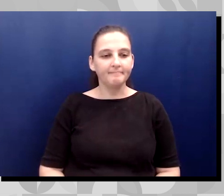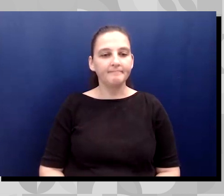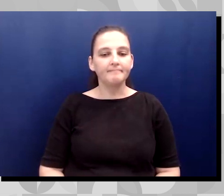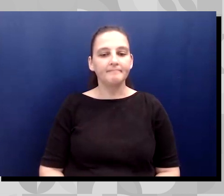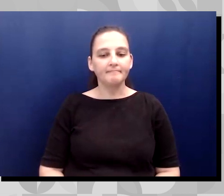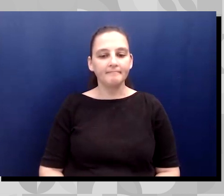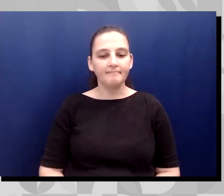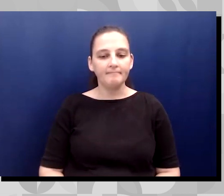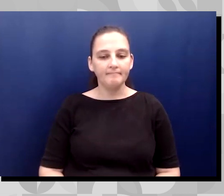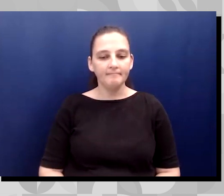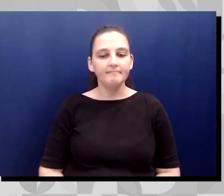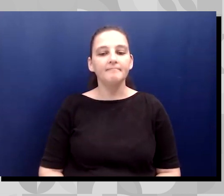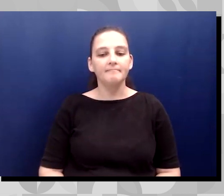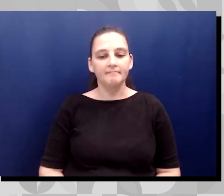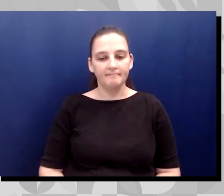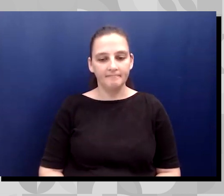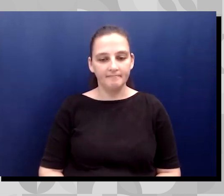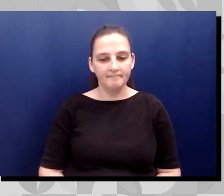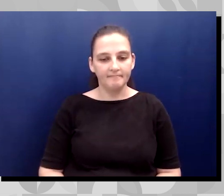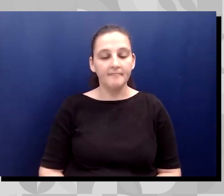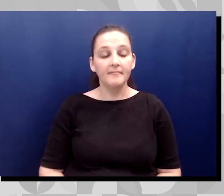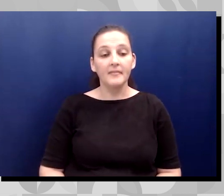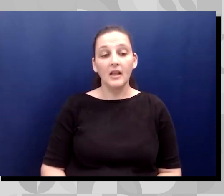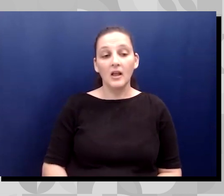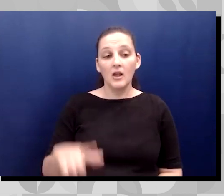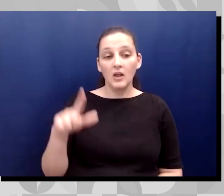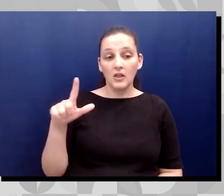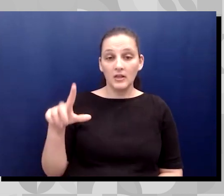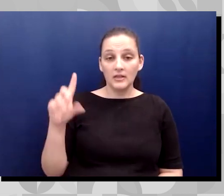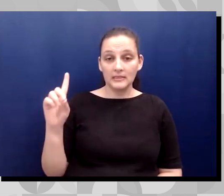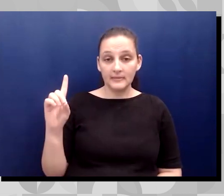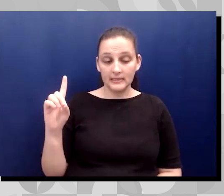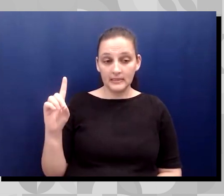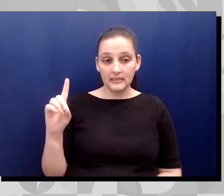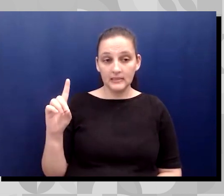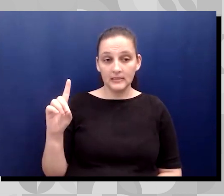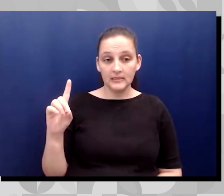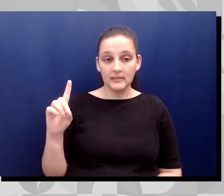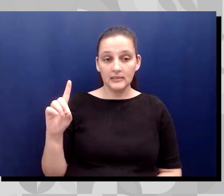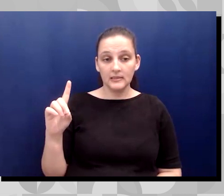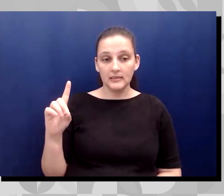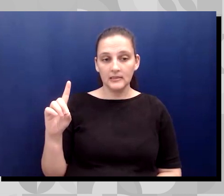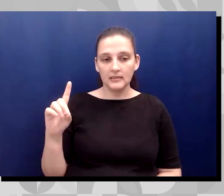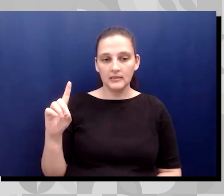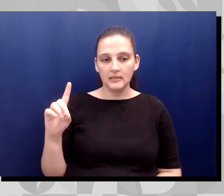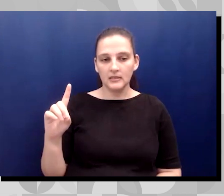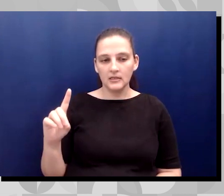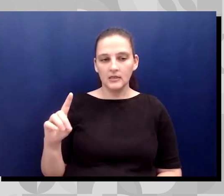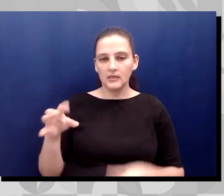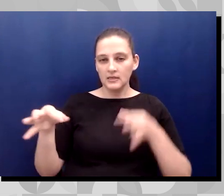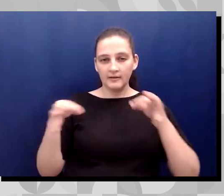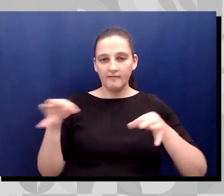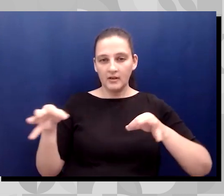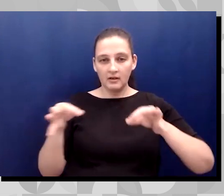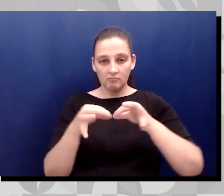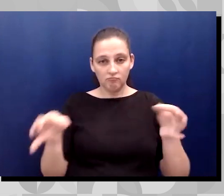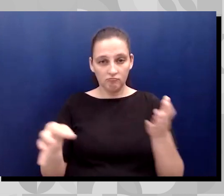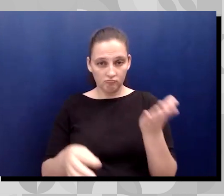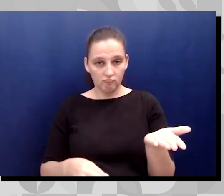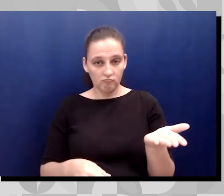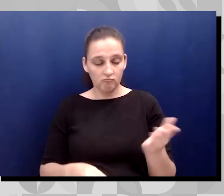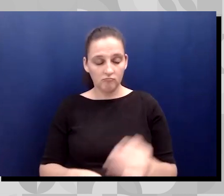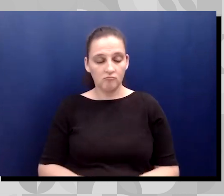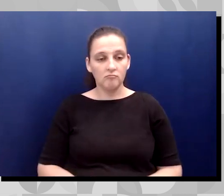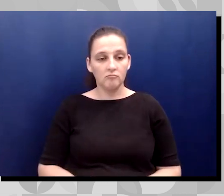So learning disability is defined simply by, are there disorders